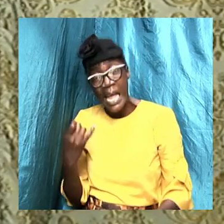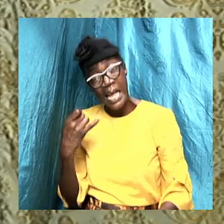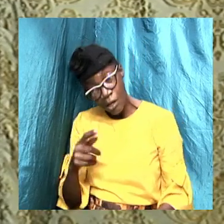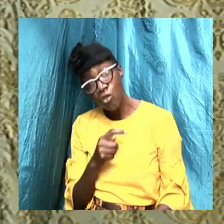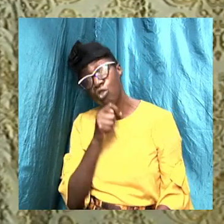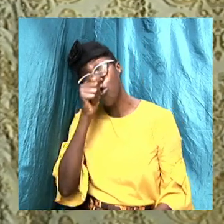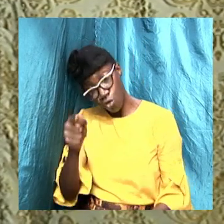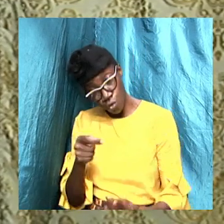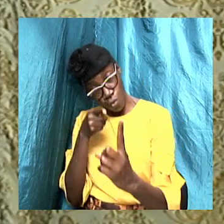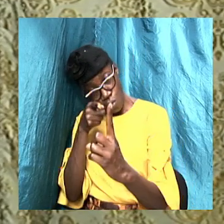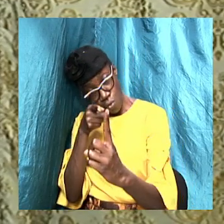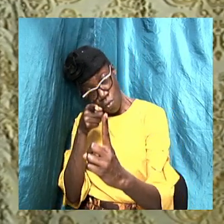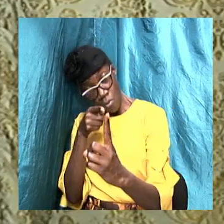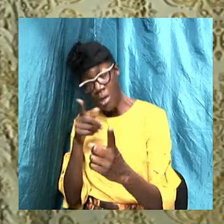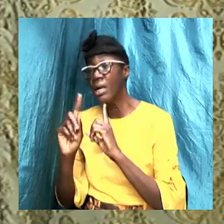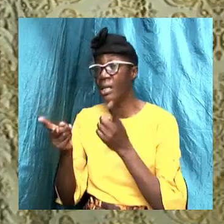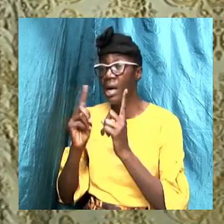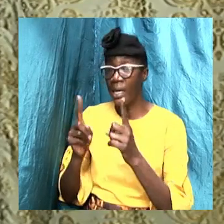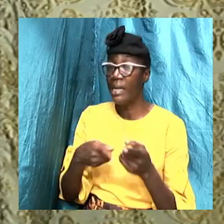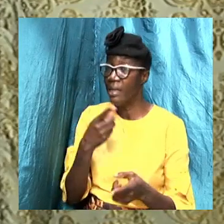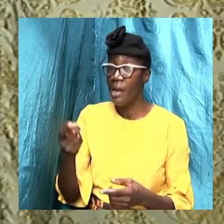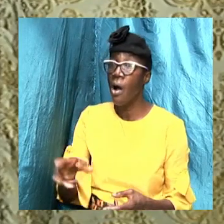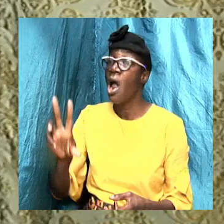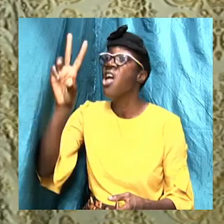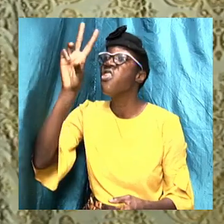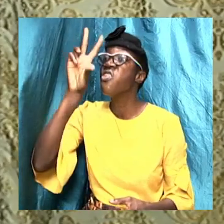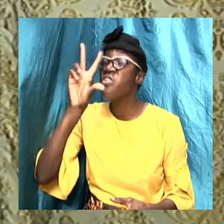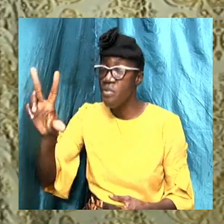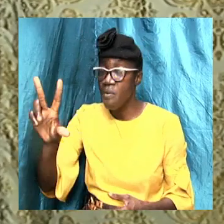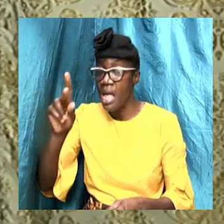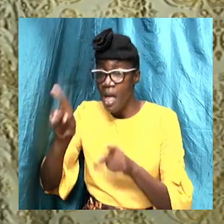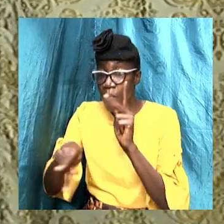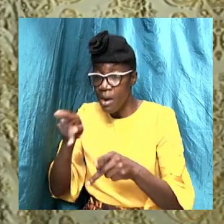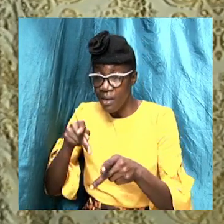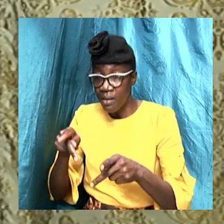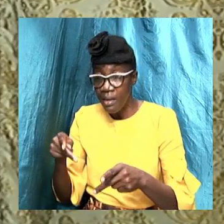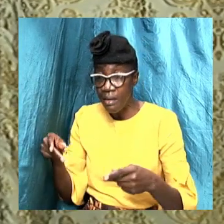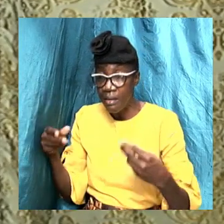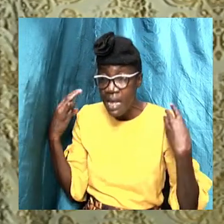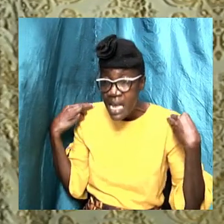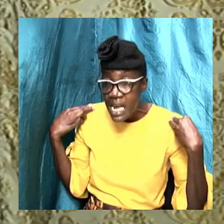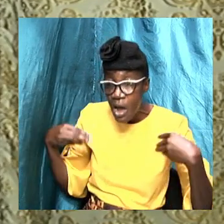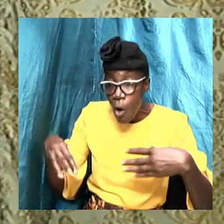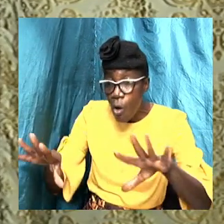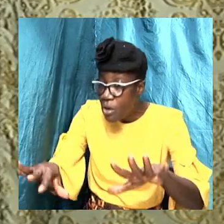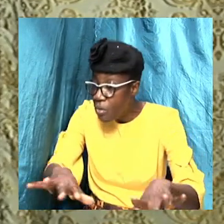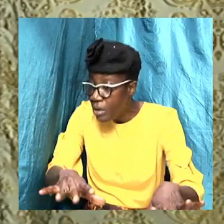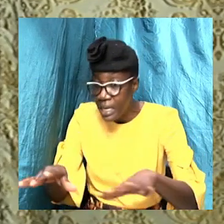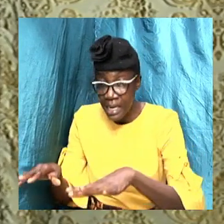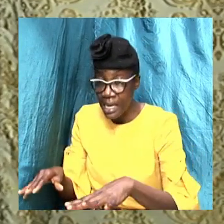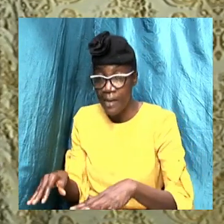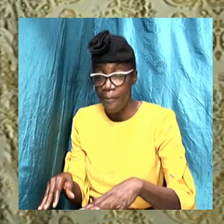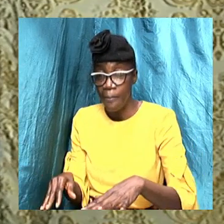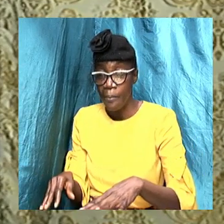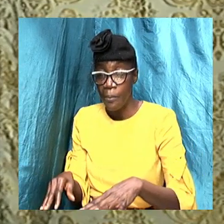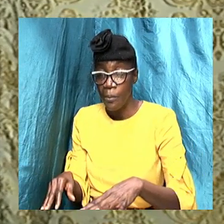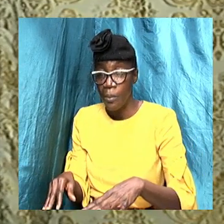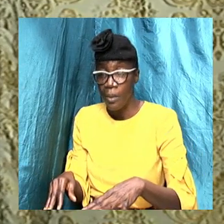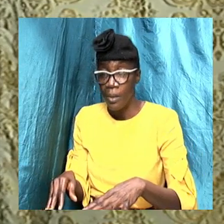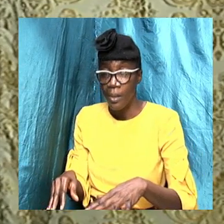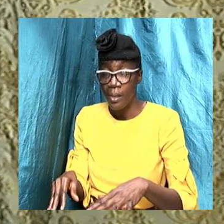Because there were three persons that were in the community and they moved but they